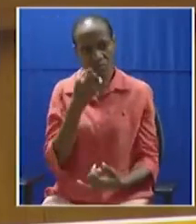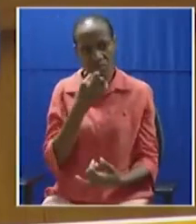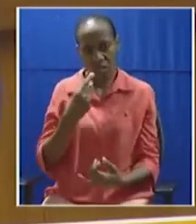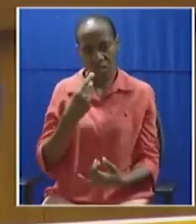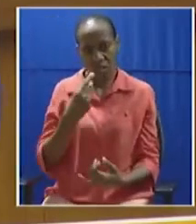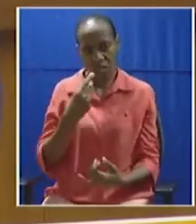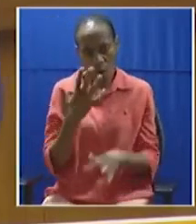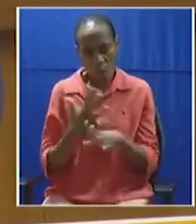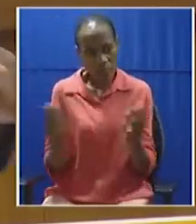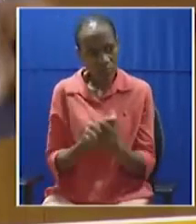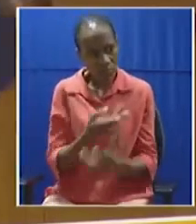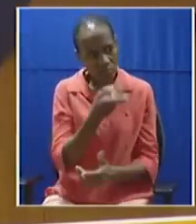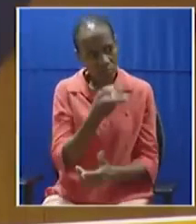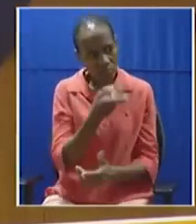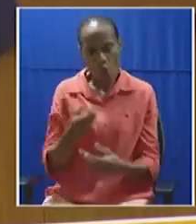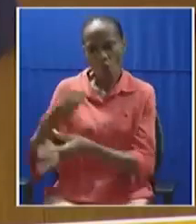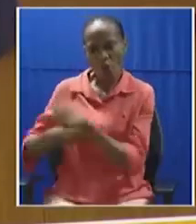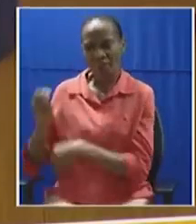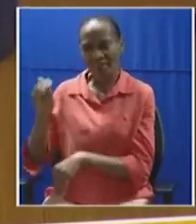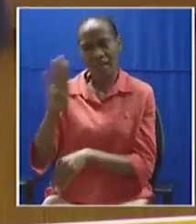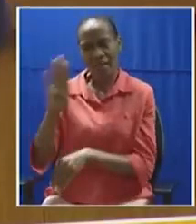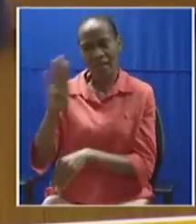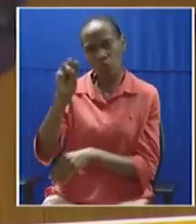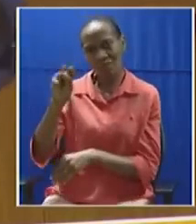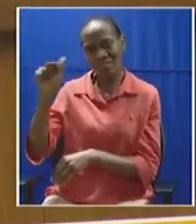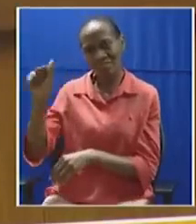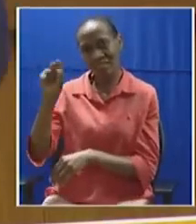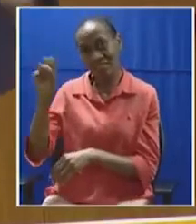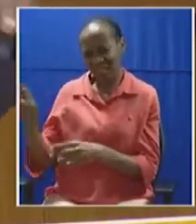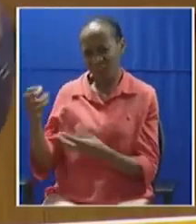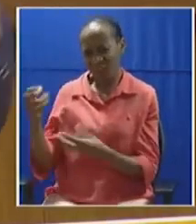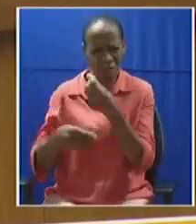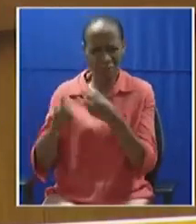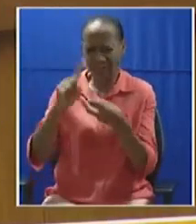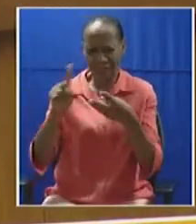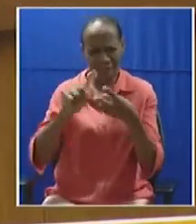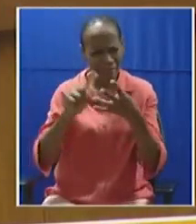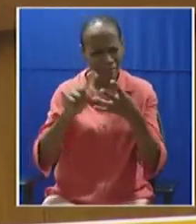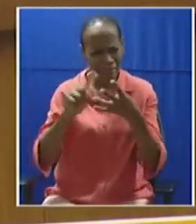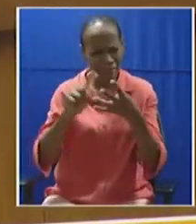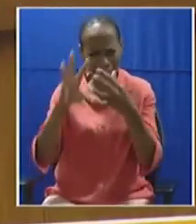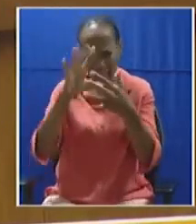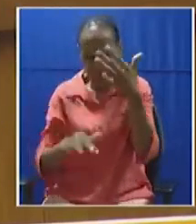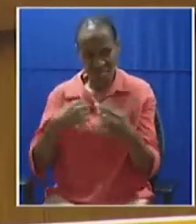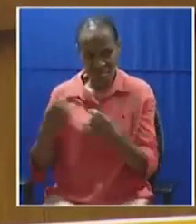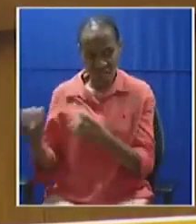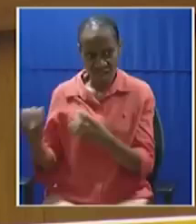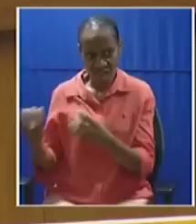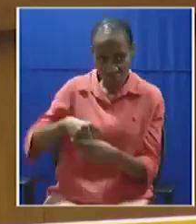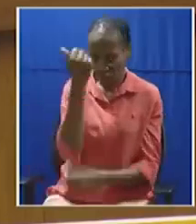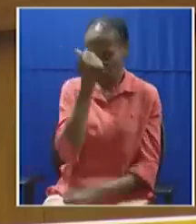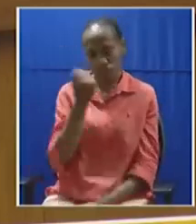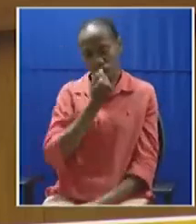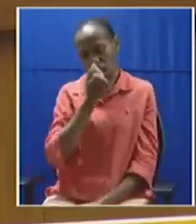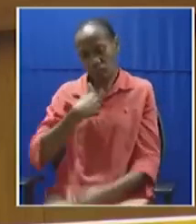corruption of Bursasa, in the corruption of all of these things you've been doing with the others. I'm sorry, sir. I